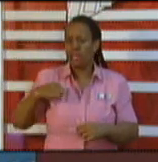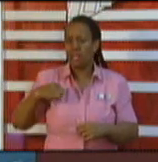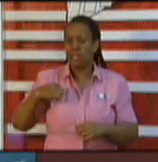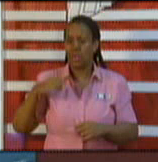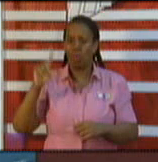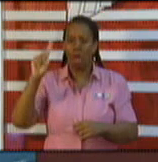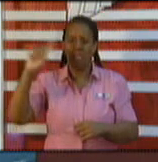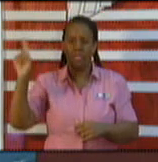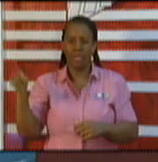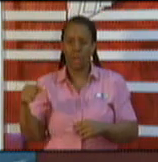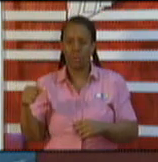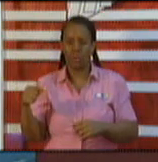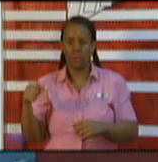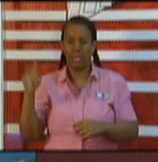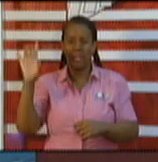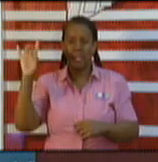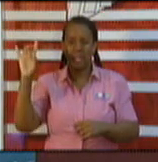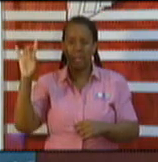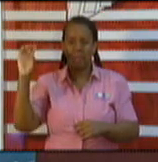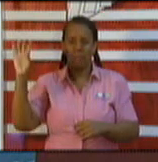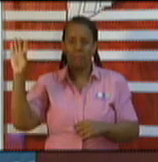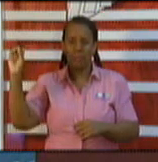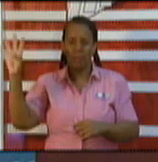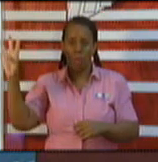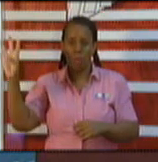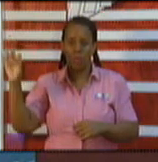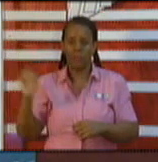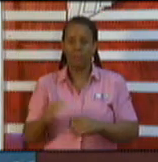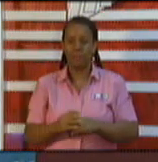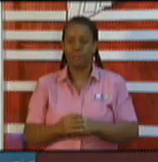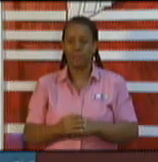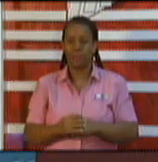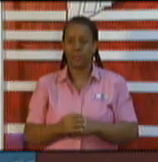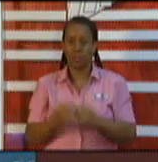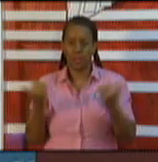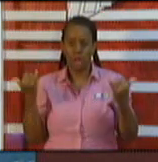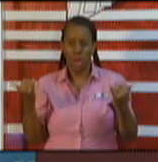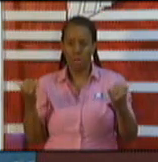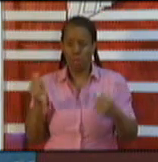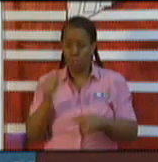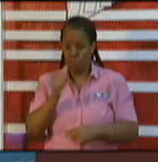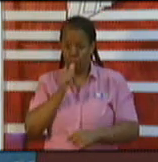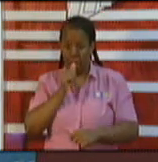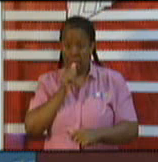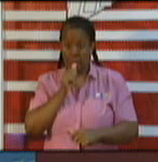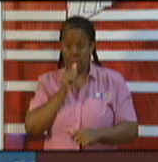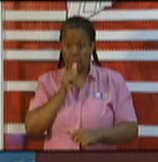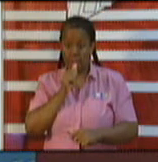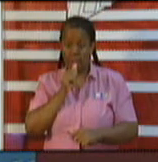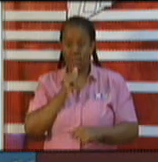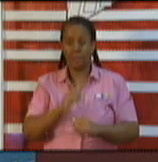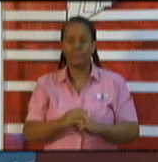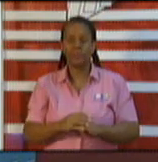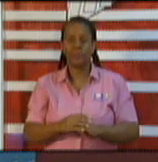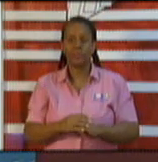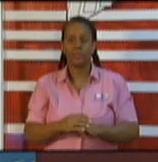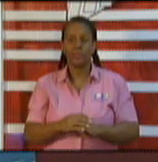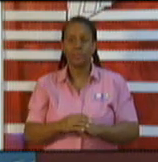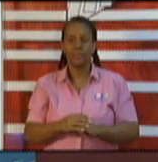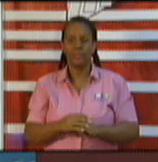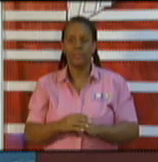So, we now include the private sector. So, total number of tests done as of the 26th of the 6th, which was last week, Friday,